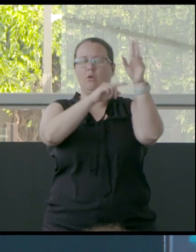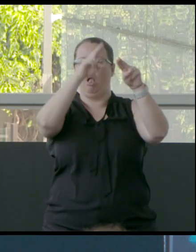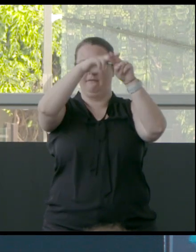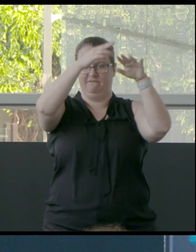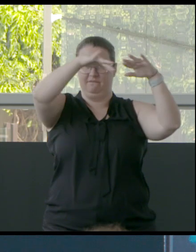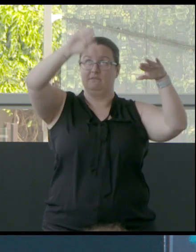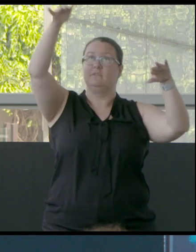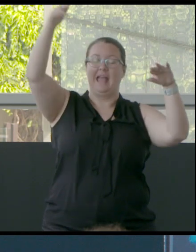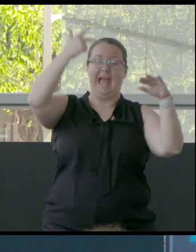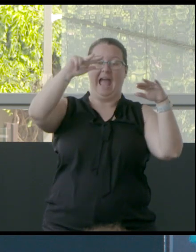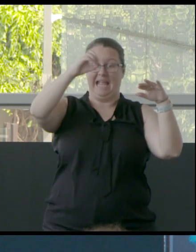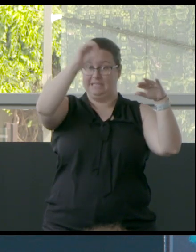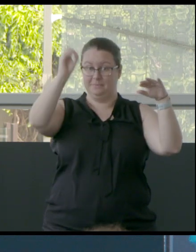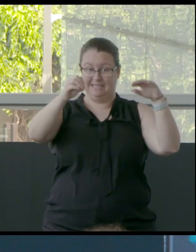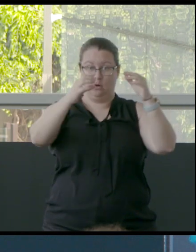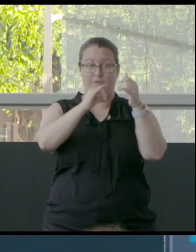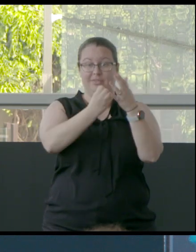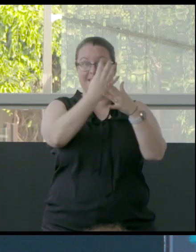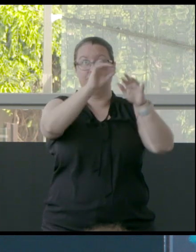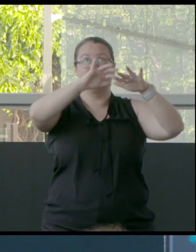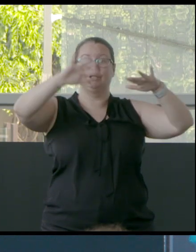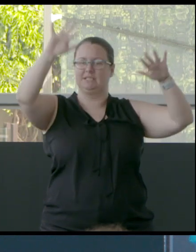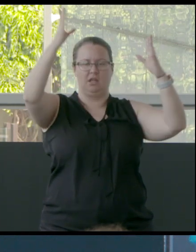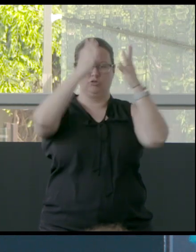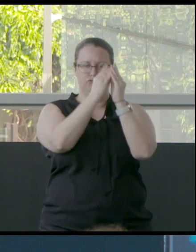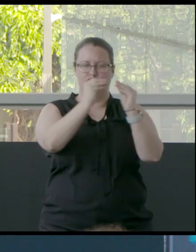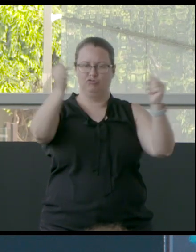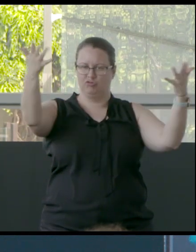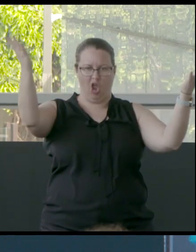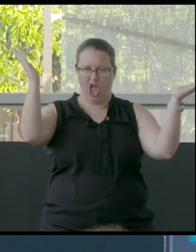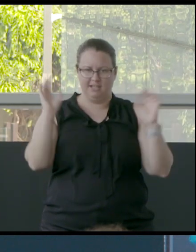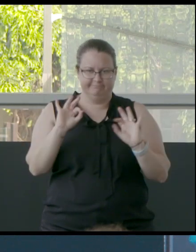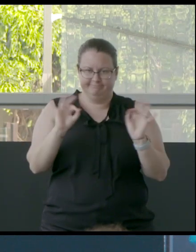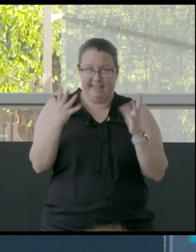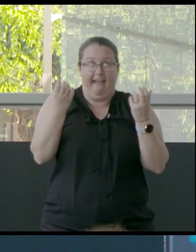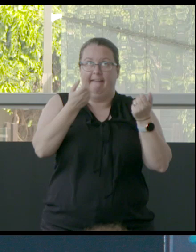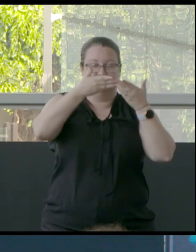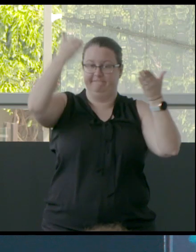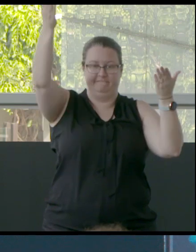of the springs that were operating then are now dry. They're no longer operating.